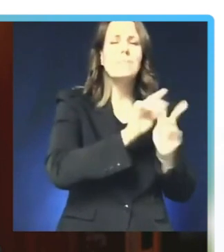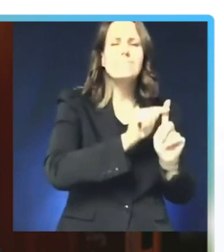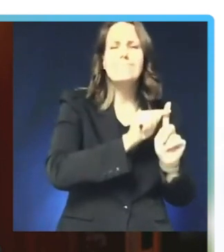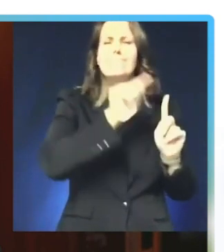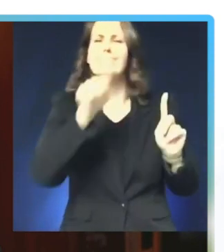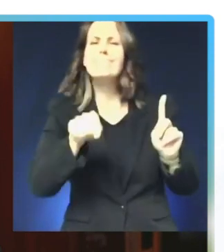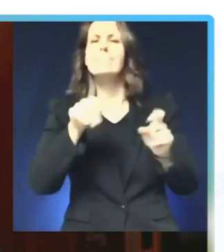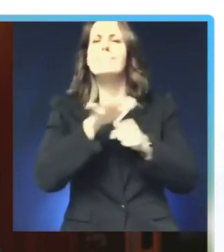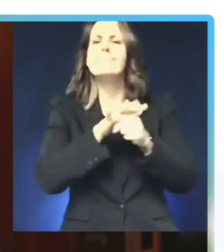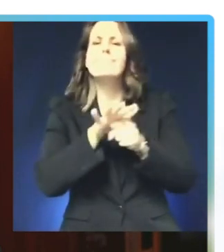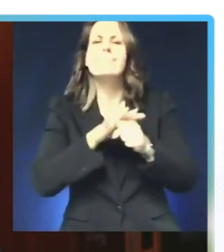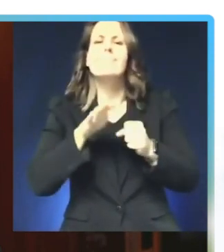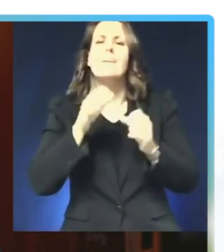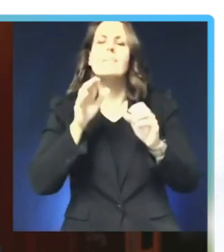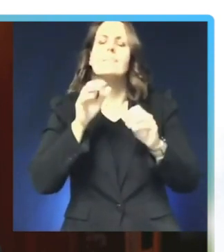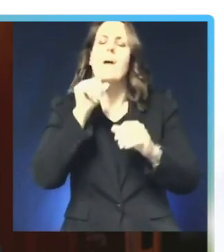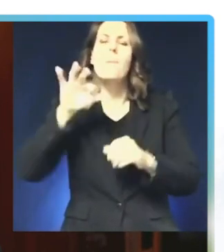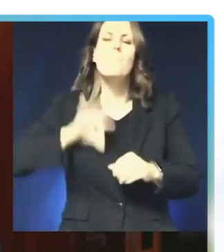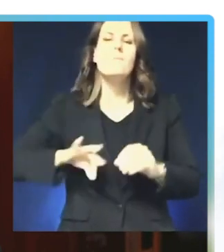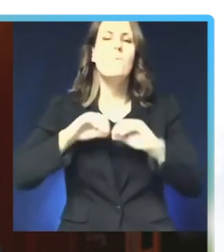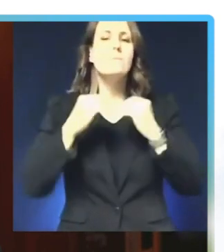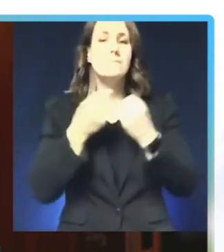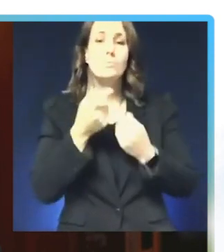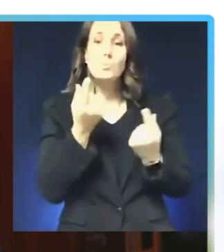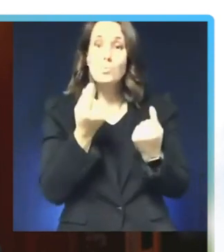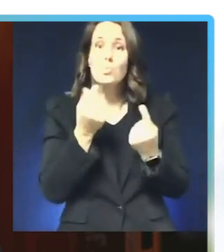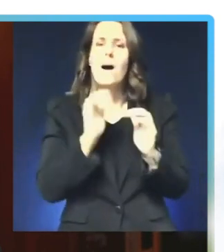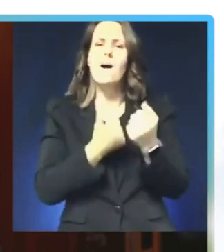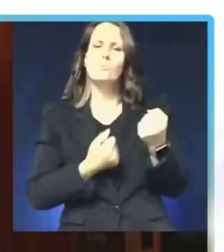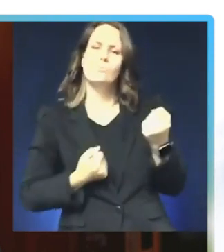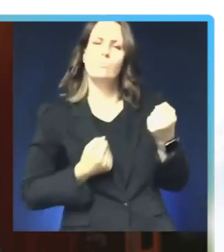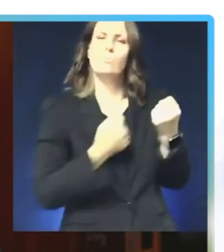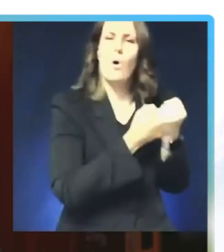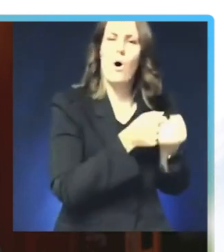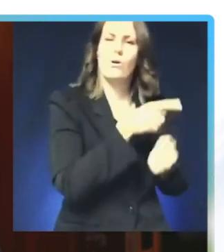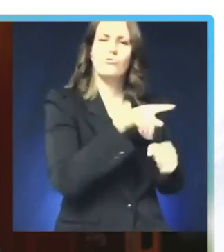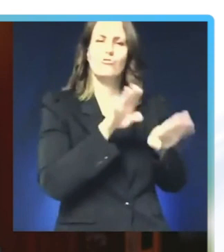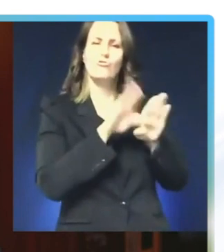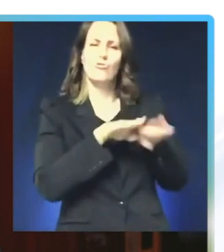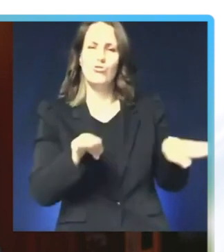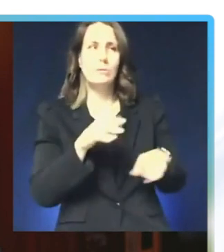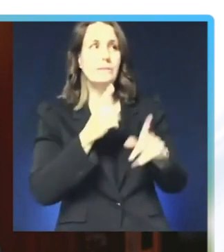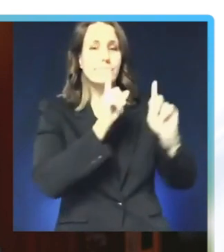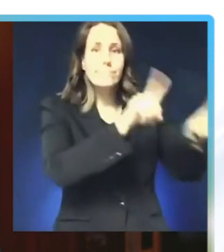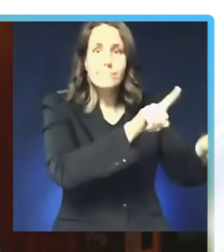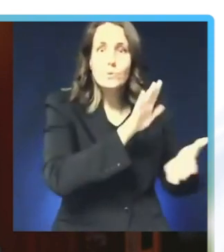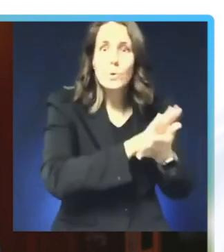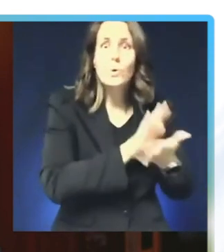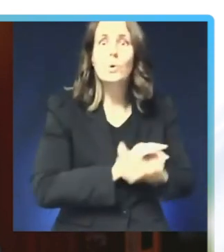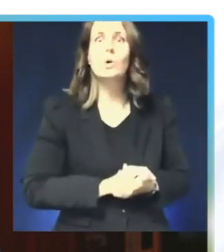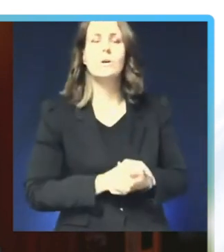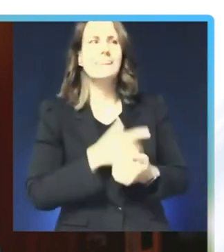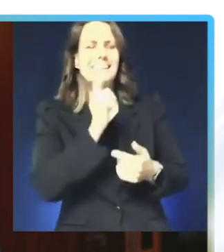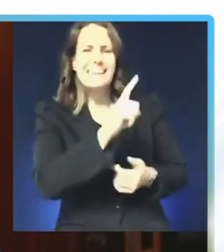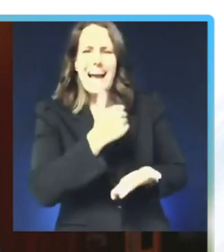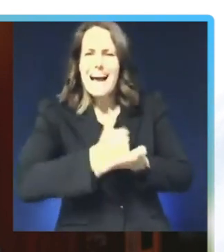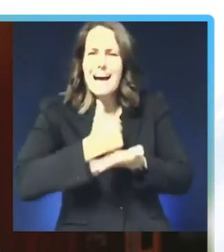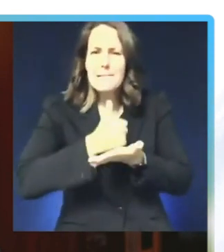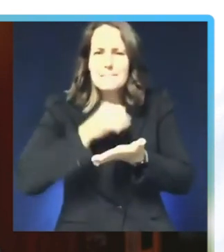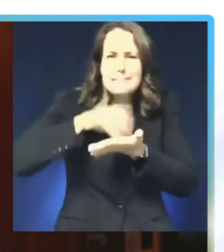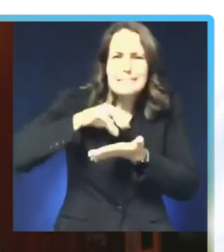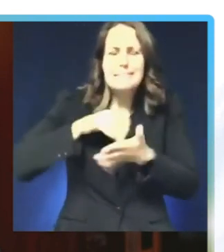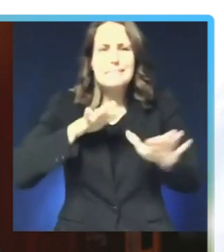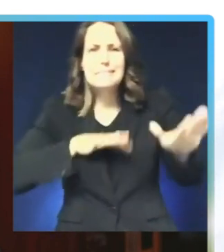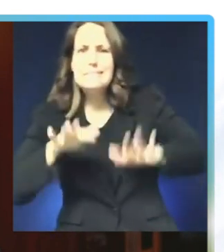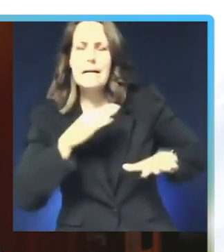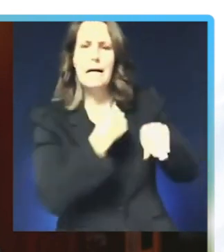mental health support. And we will continue to get these funds out the door as quickly as possible to the folks who need it, from our